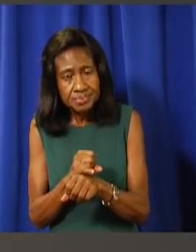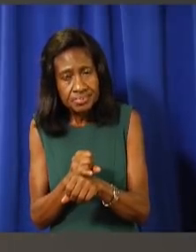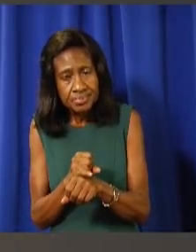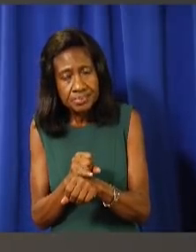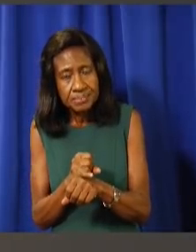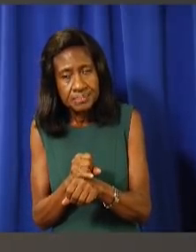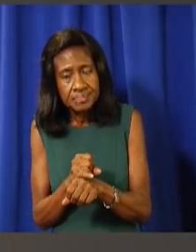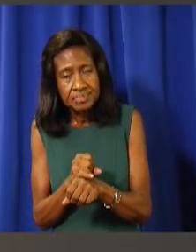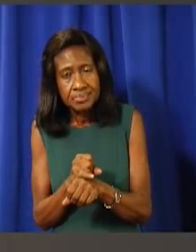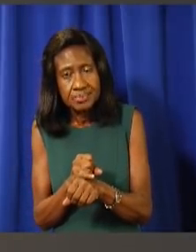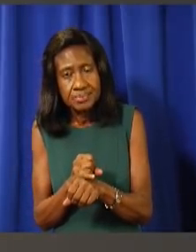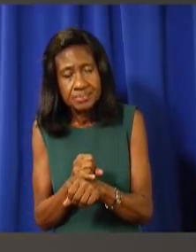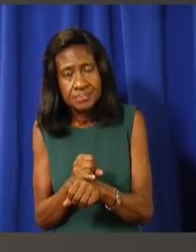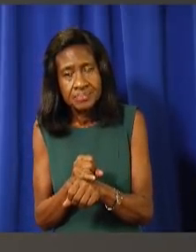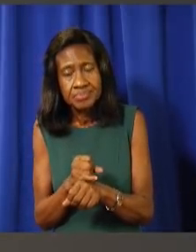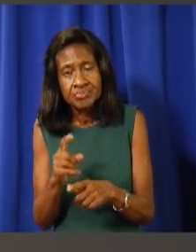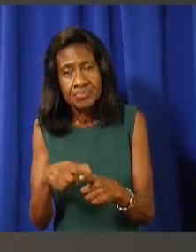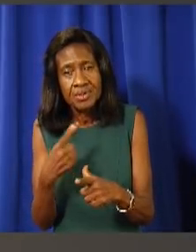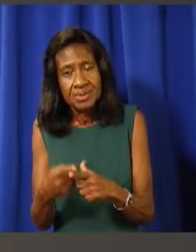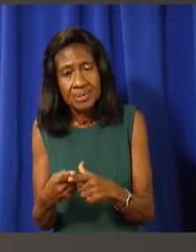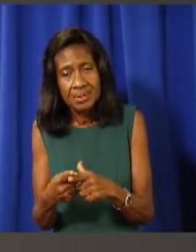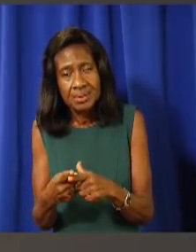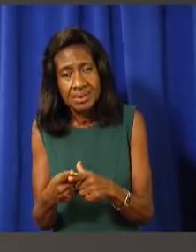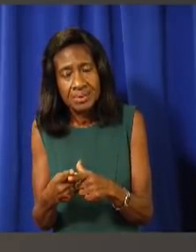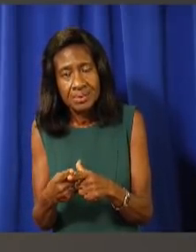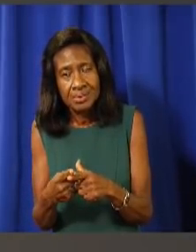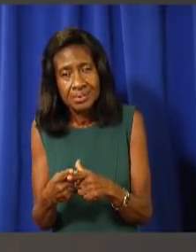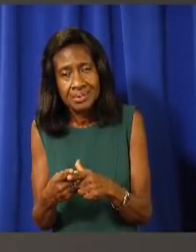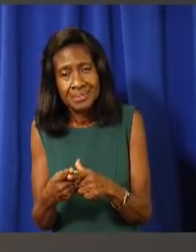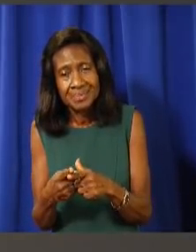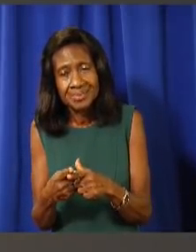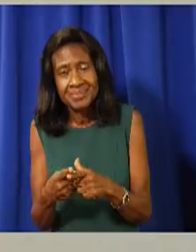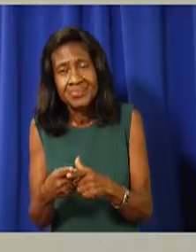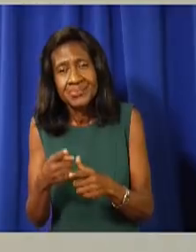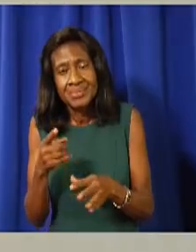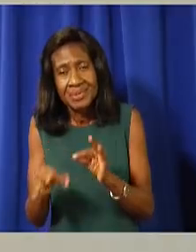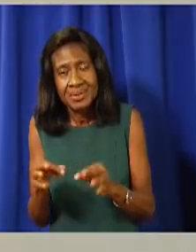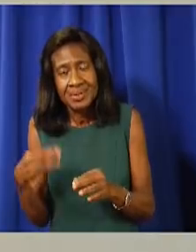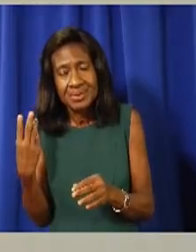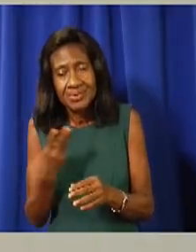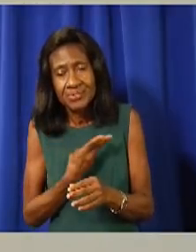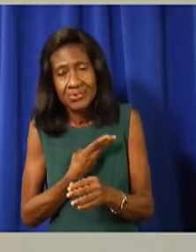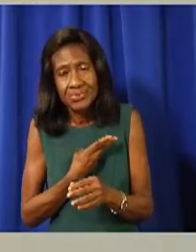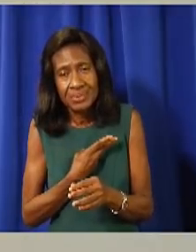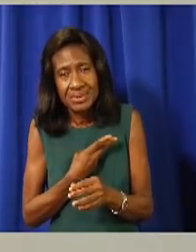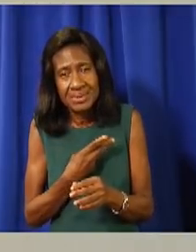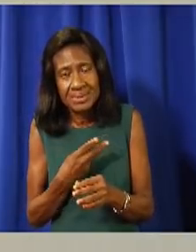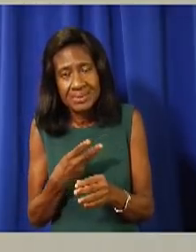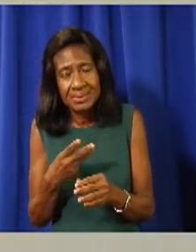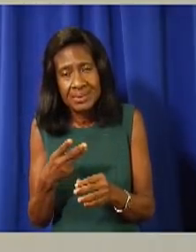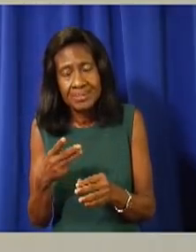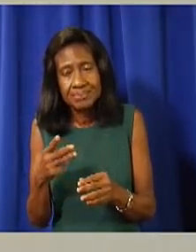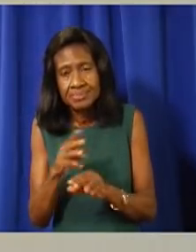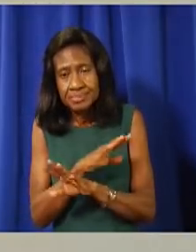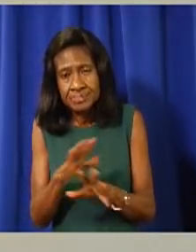PPE that's destined for the Cayman Islands gets seized elsewhere? I will defer that to my able